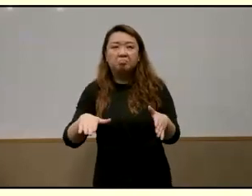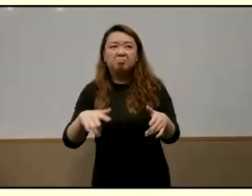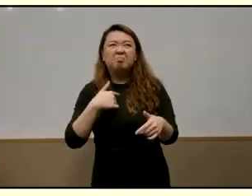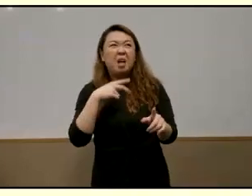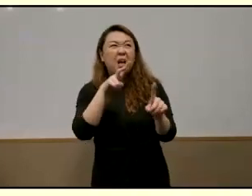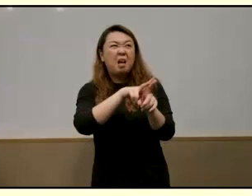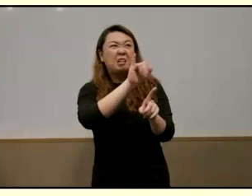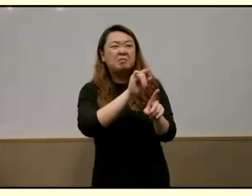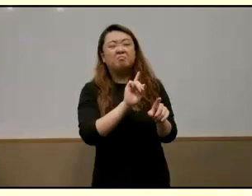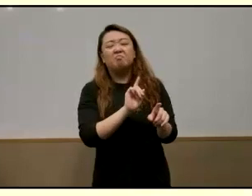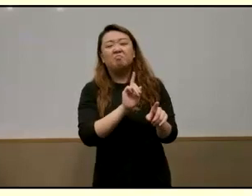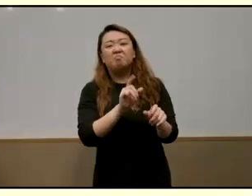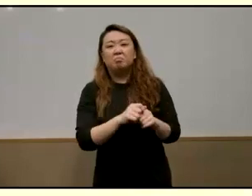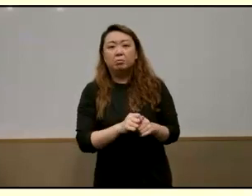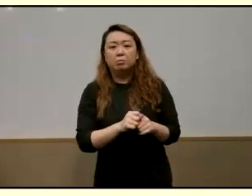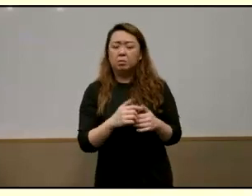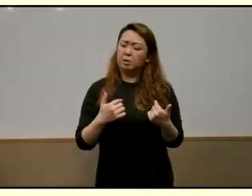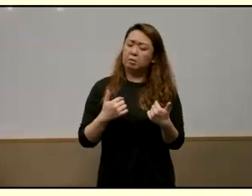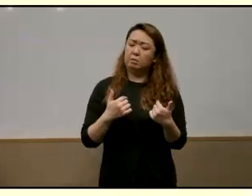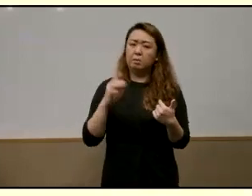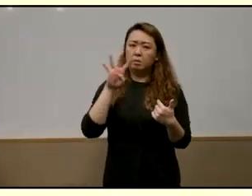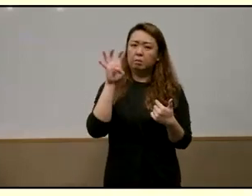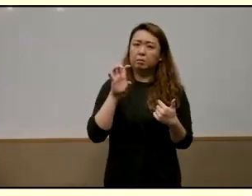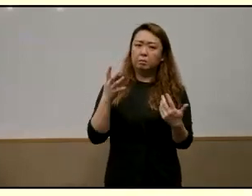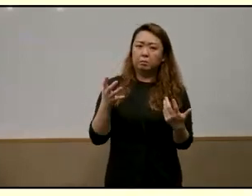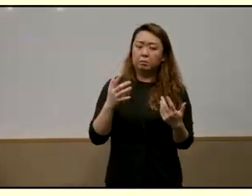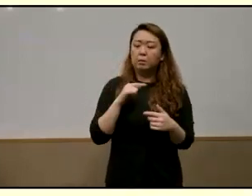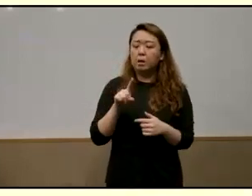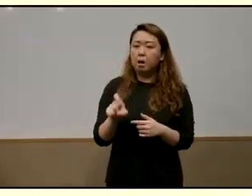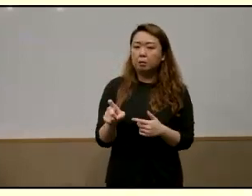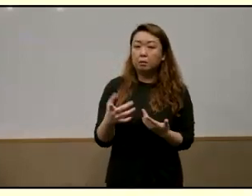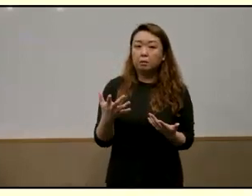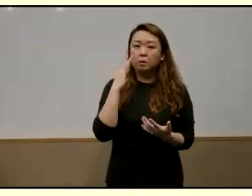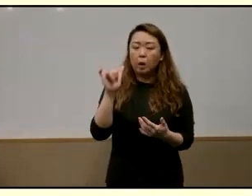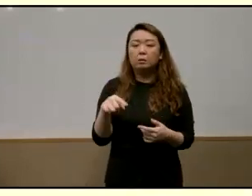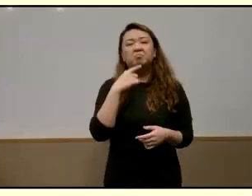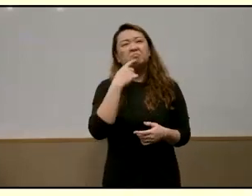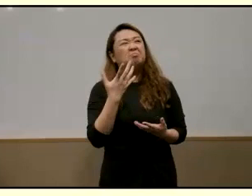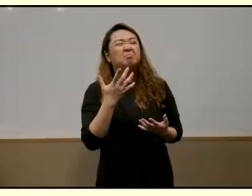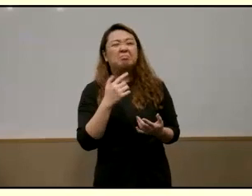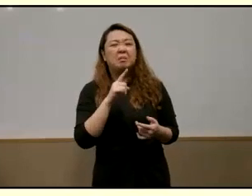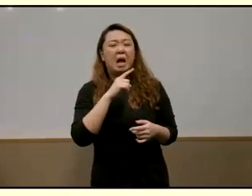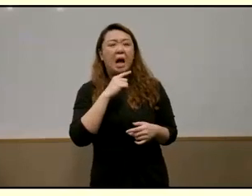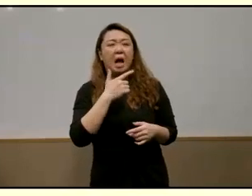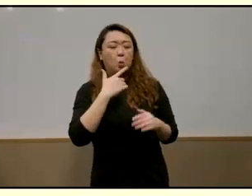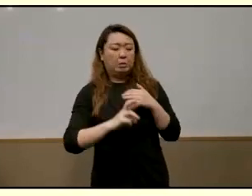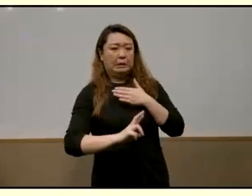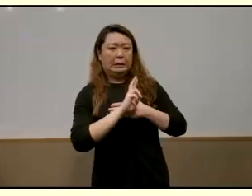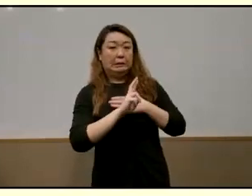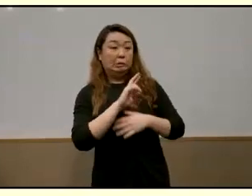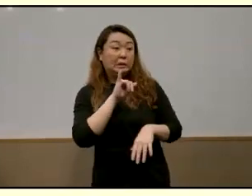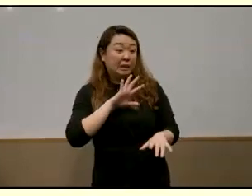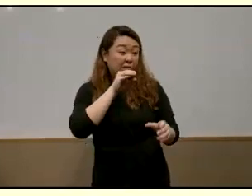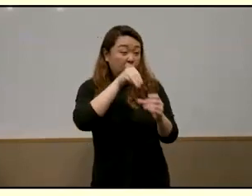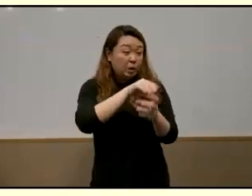college and that's not really a problem except the reason was because they wanted to avoid the risk that they would struggle to keep